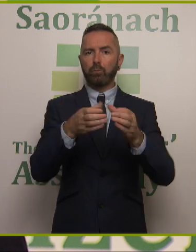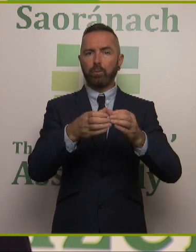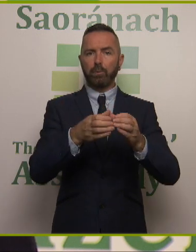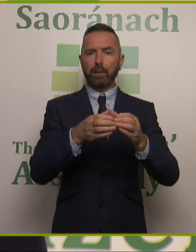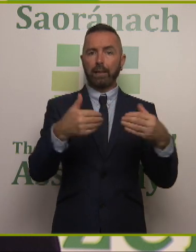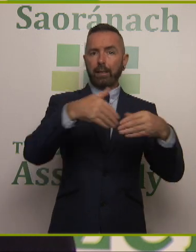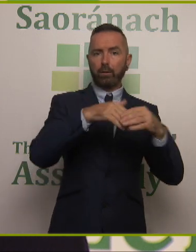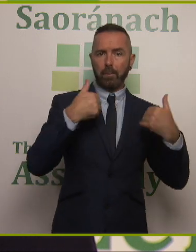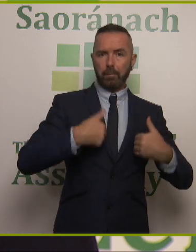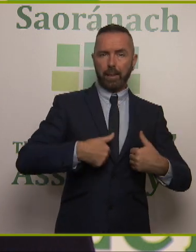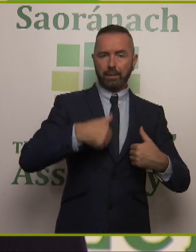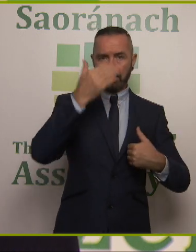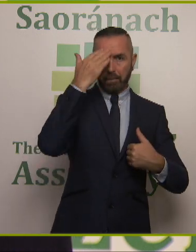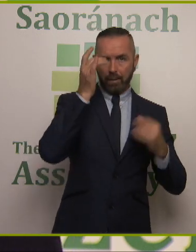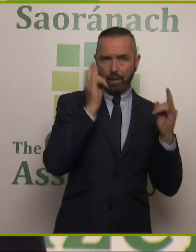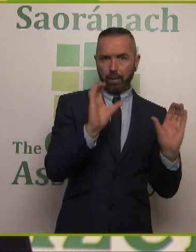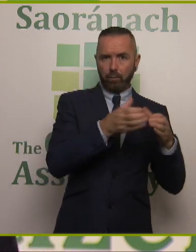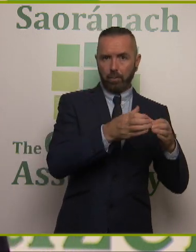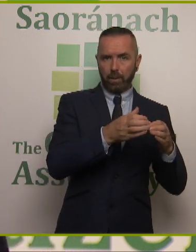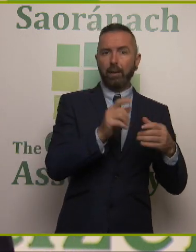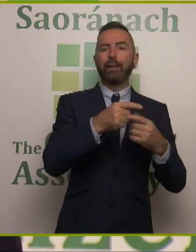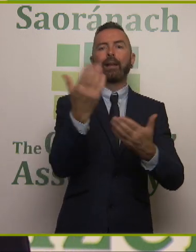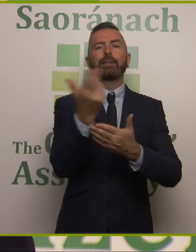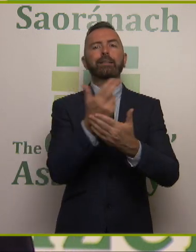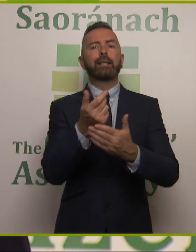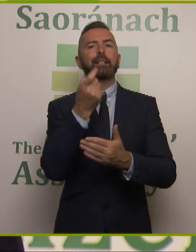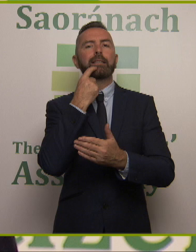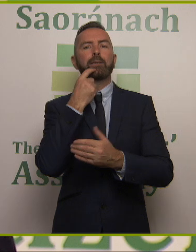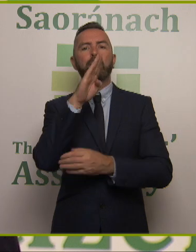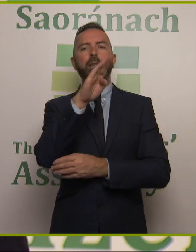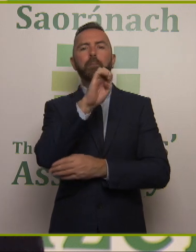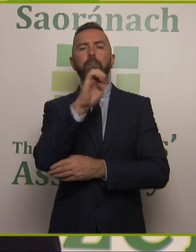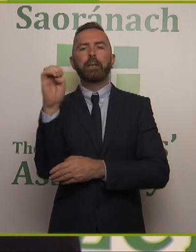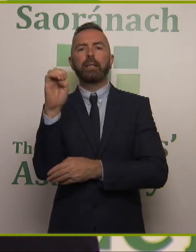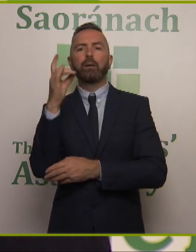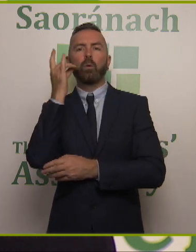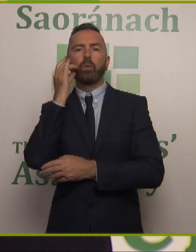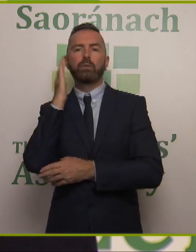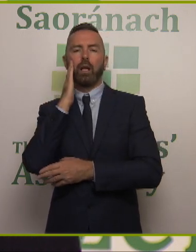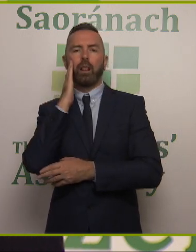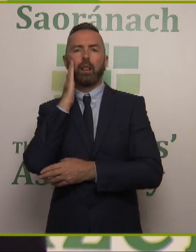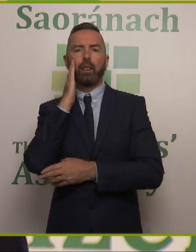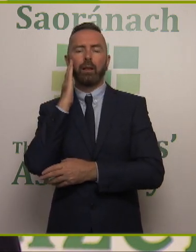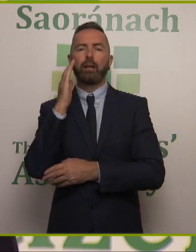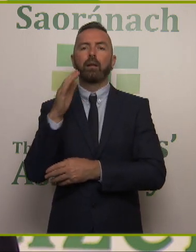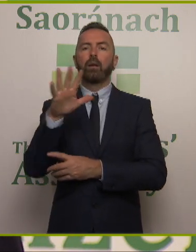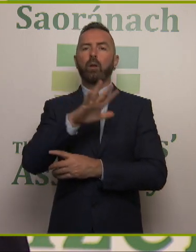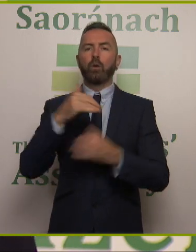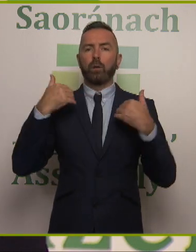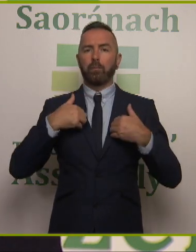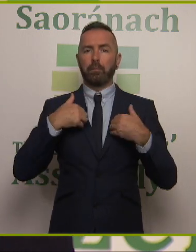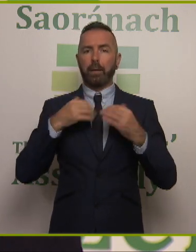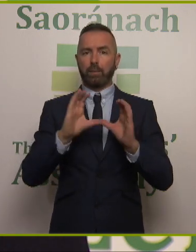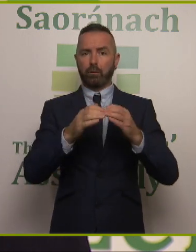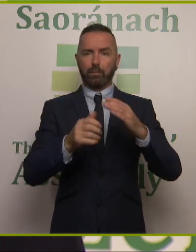mental health group. Between them, they designed a very simple B hotel, which the local men's group then offered to construct and provide